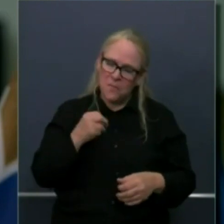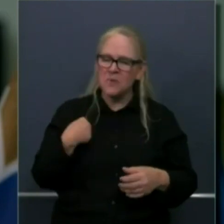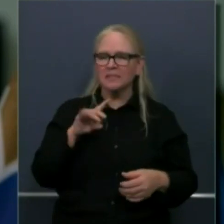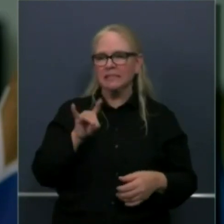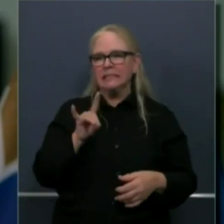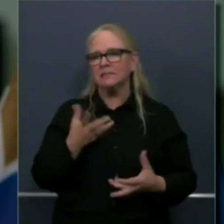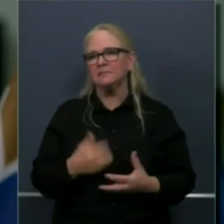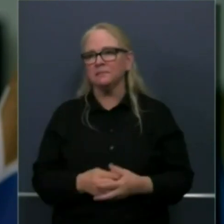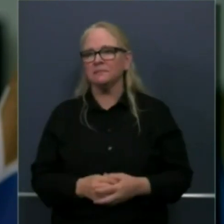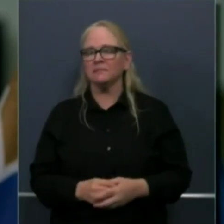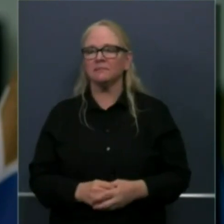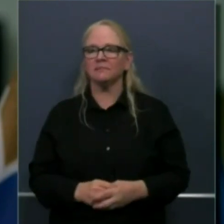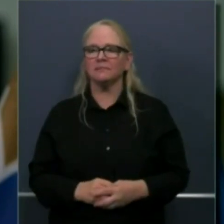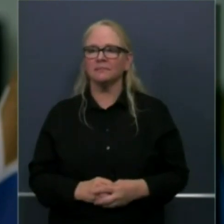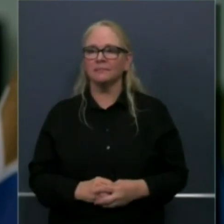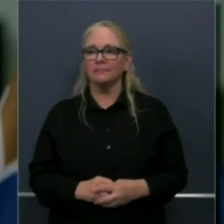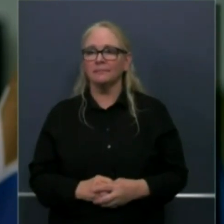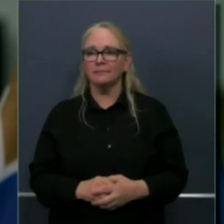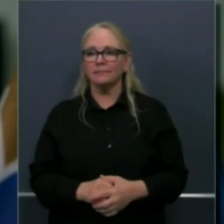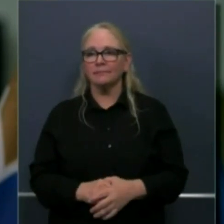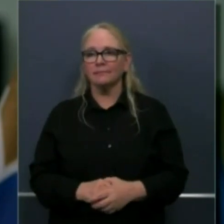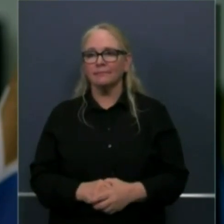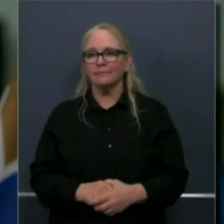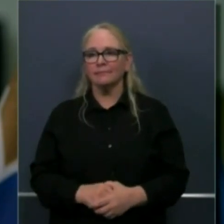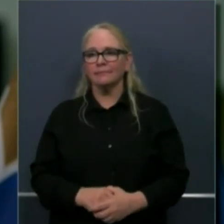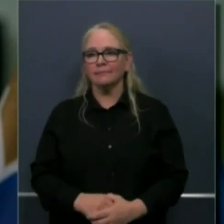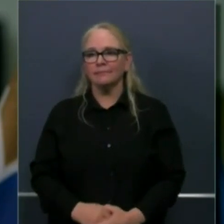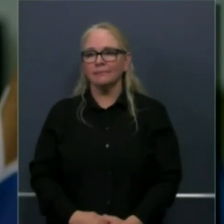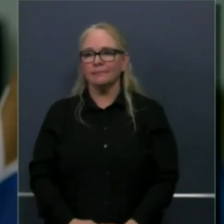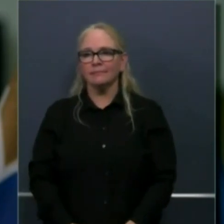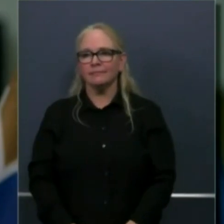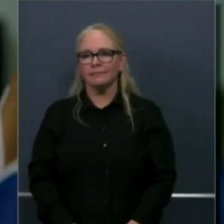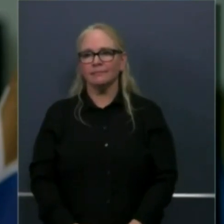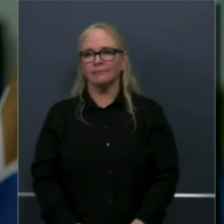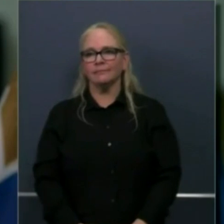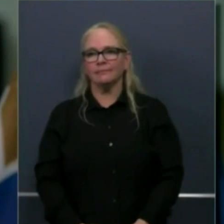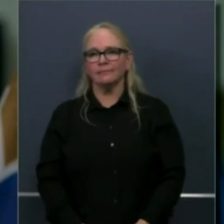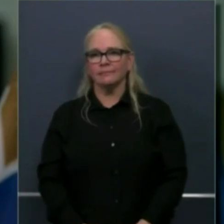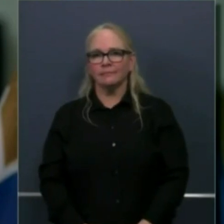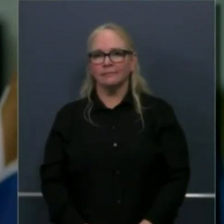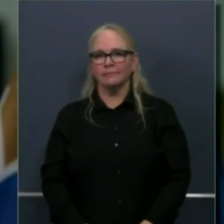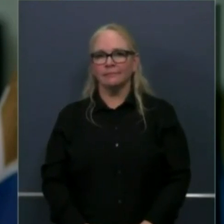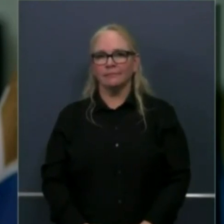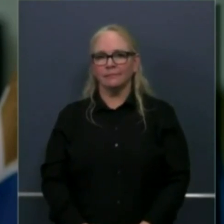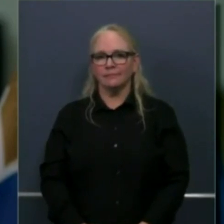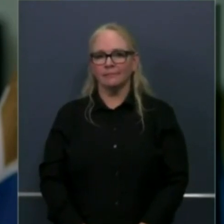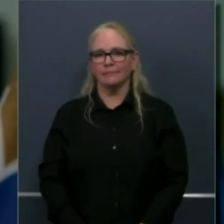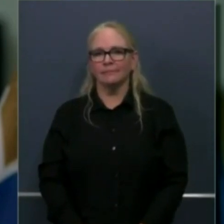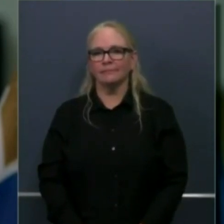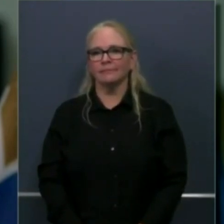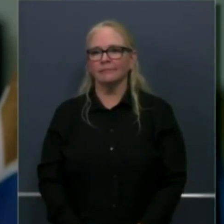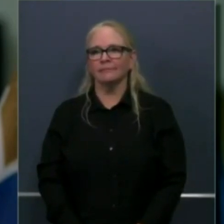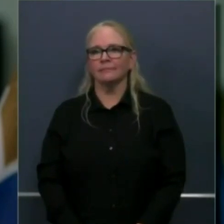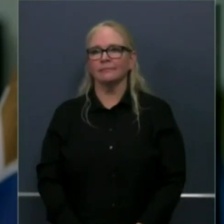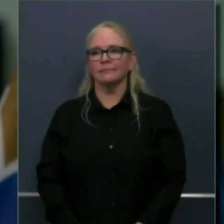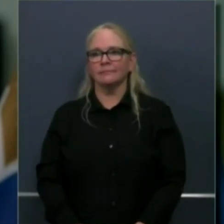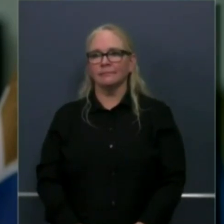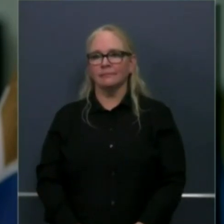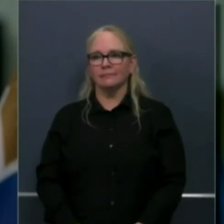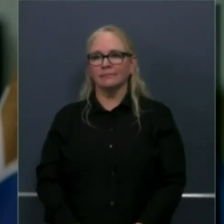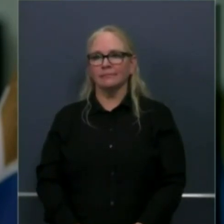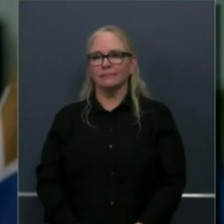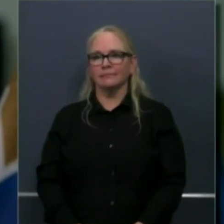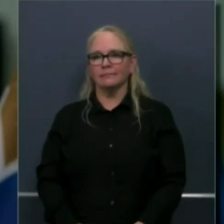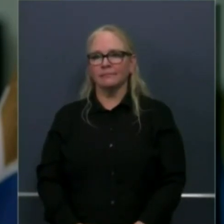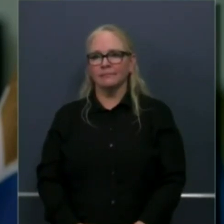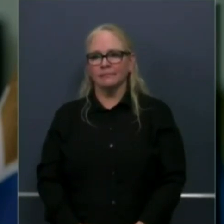that I also recognize that within the industry, there are restaurants that also